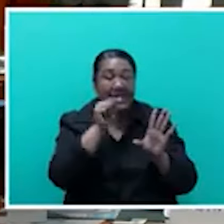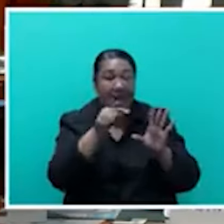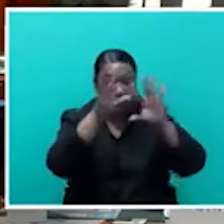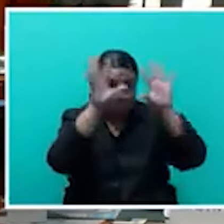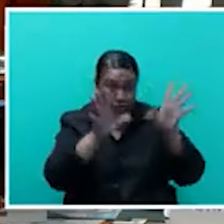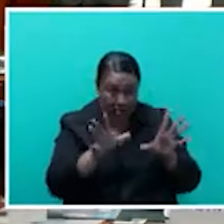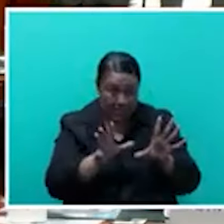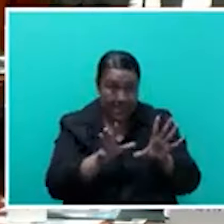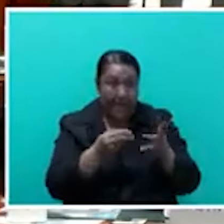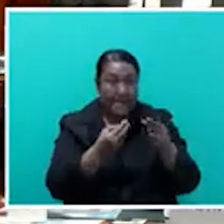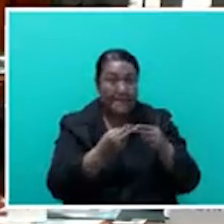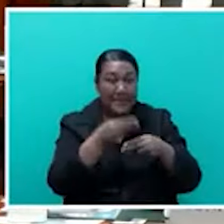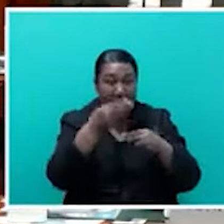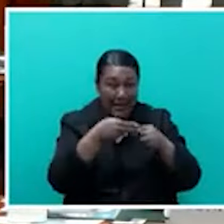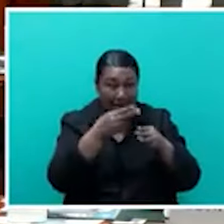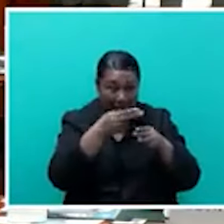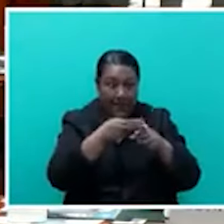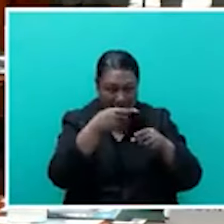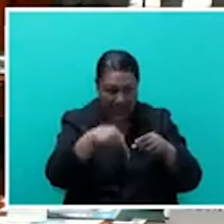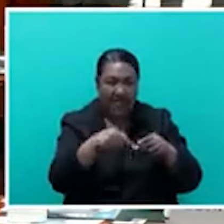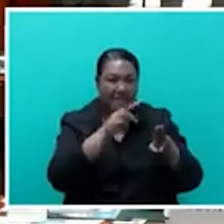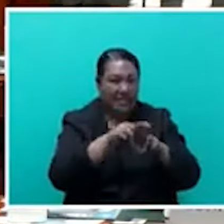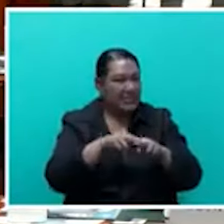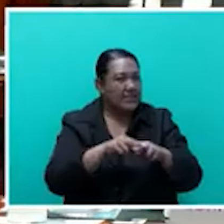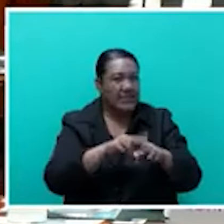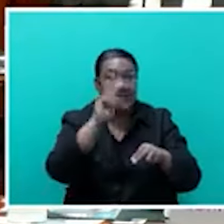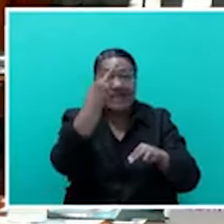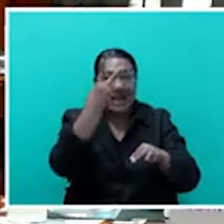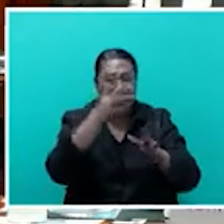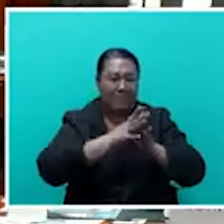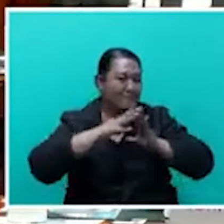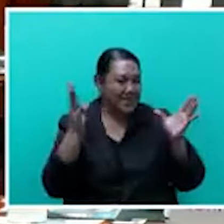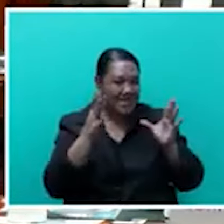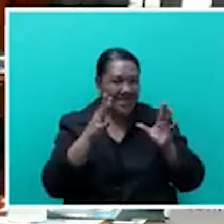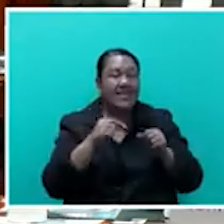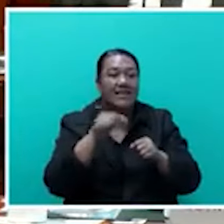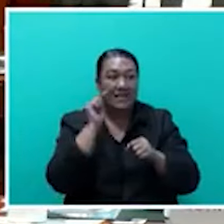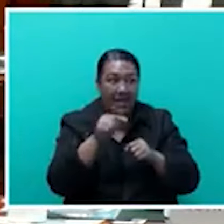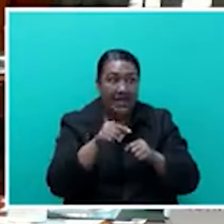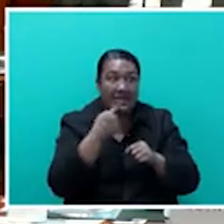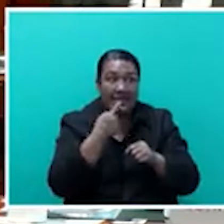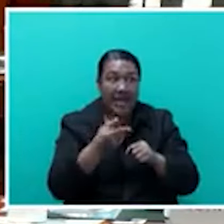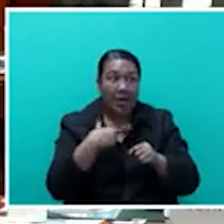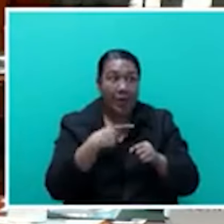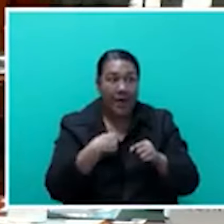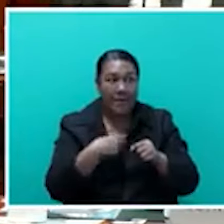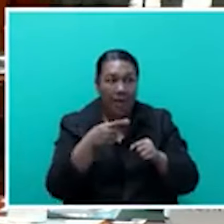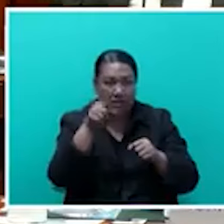mahogany in the world, second to Brazil. A very unique feature of our mahogany, they say, is that because it has those pin knots.